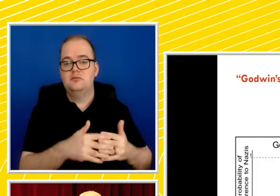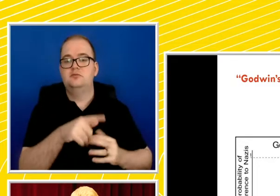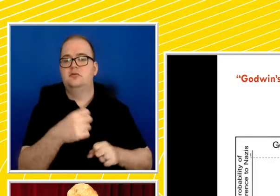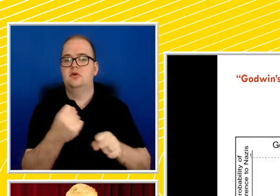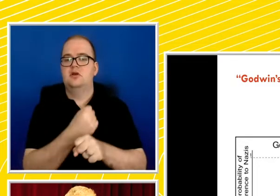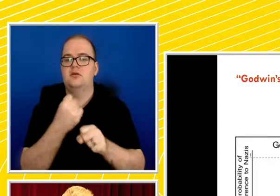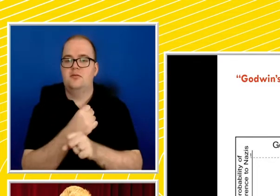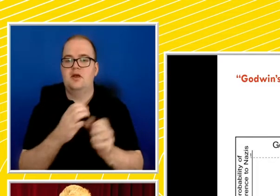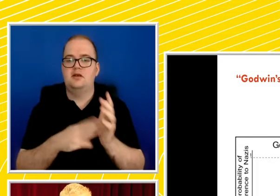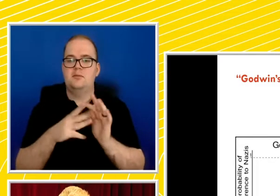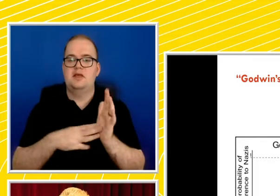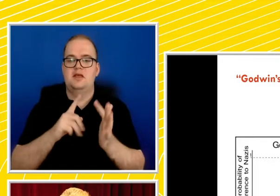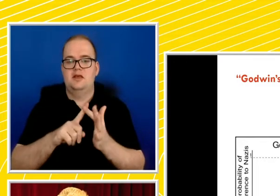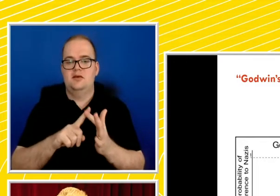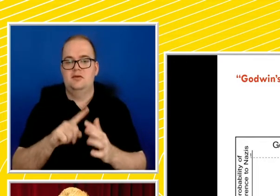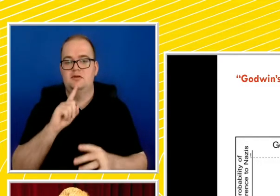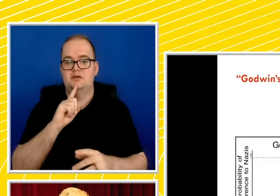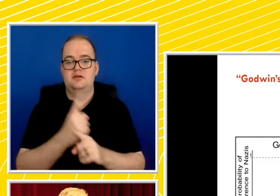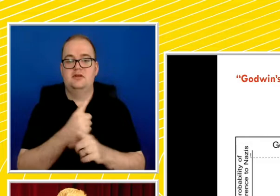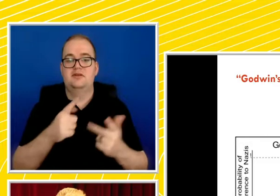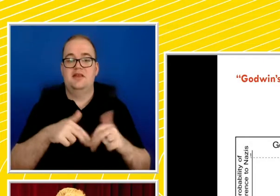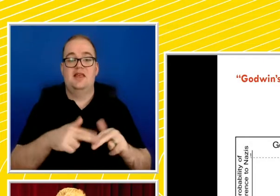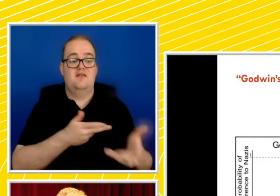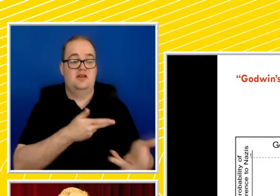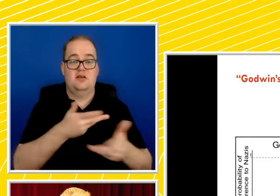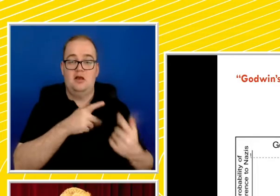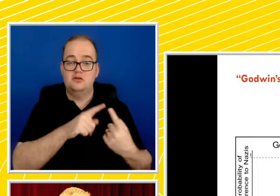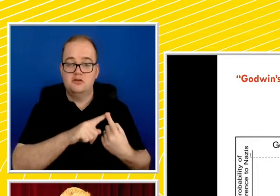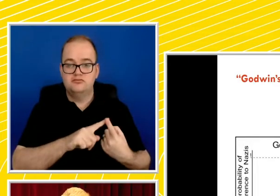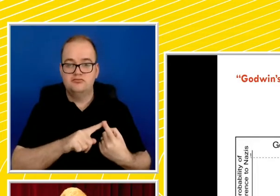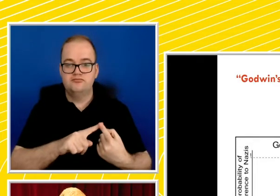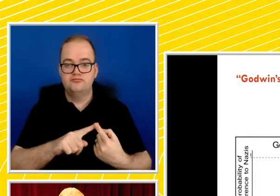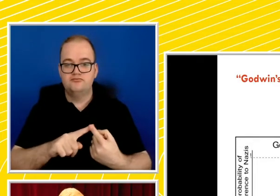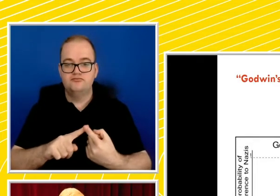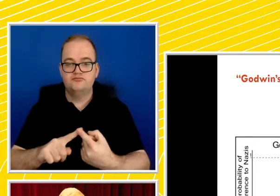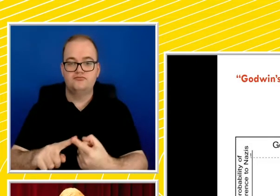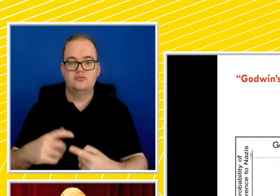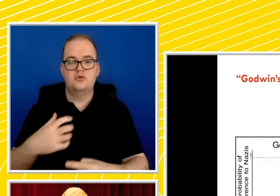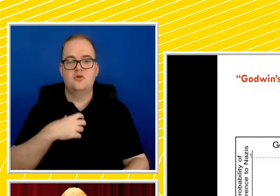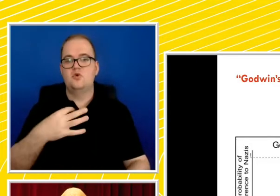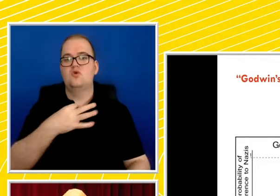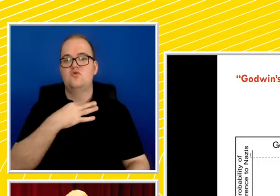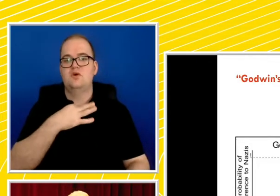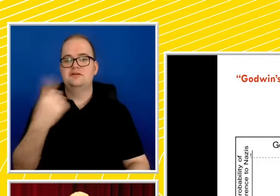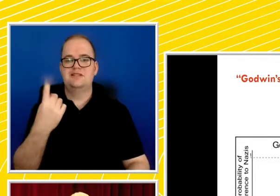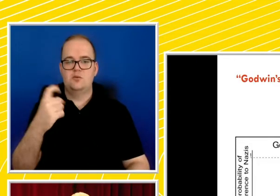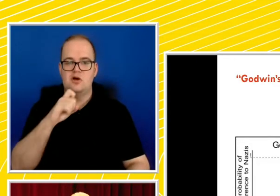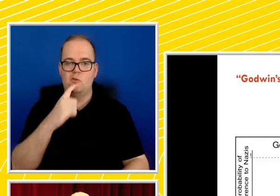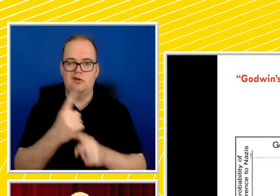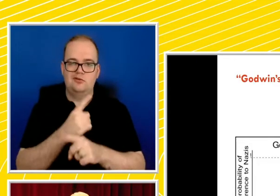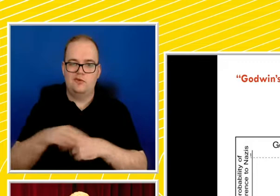reads, the longer an internet discussion grows on, the higher the probability that somebody will mention the Nazis or Hitler as a precedent.